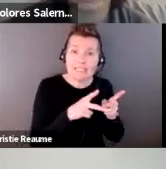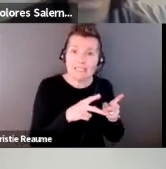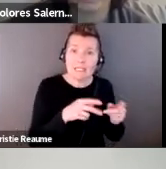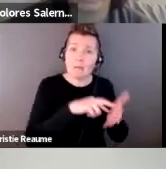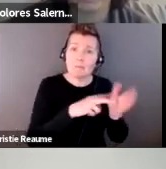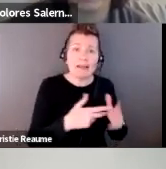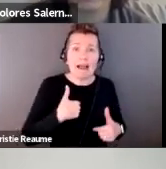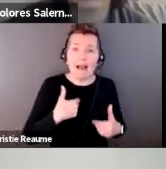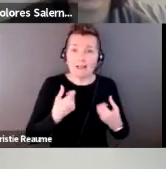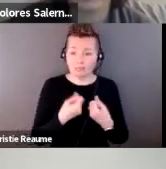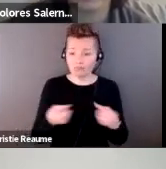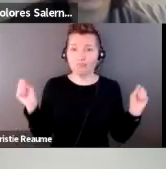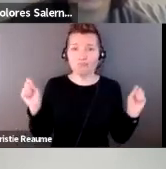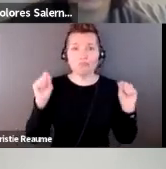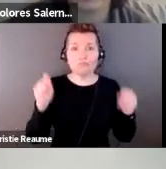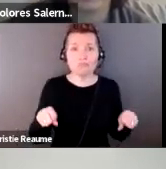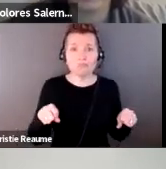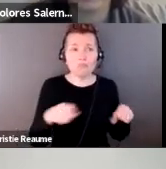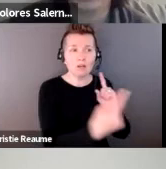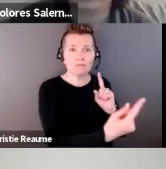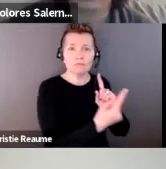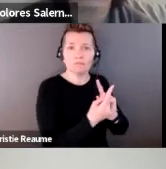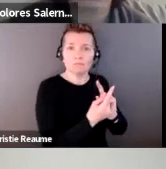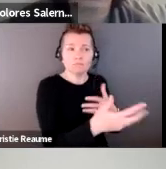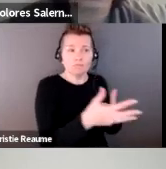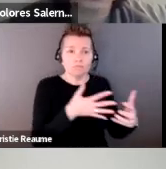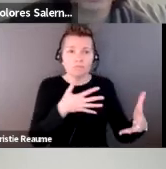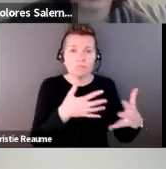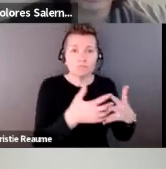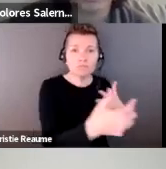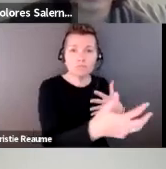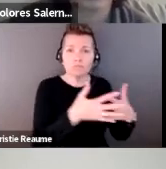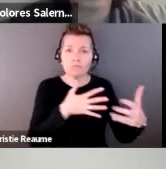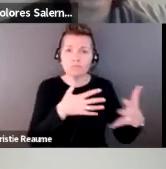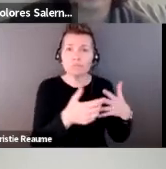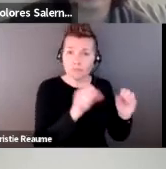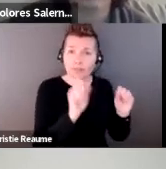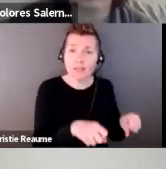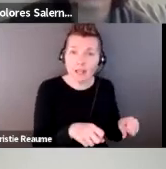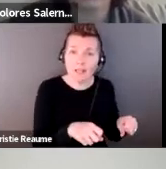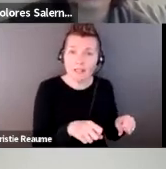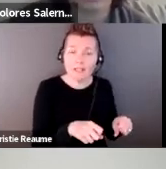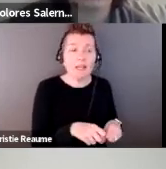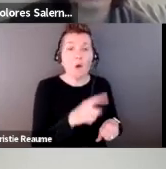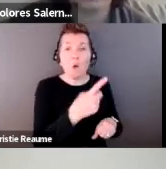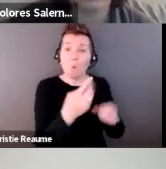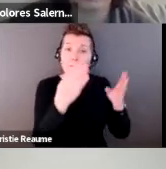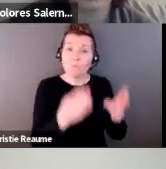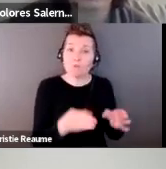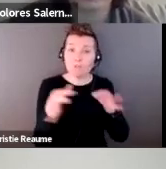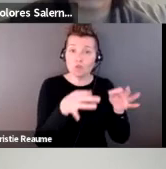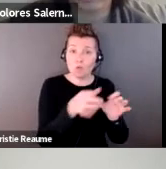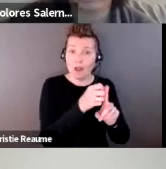Access intimacy is a freight point of Mia Mingus. She describes it as, quote, an